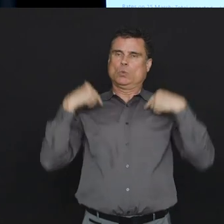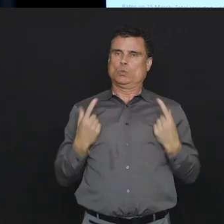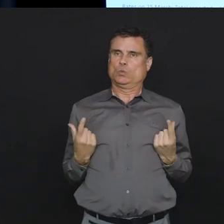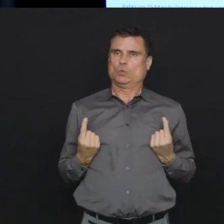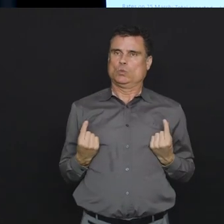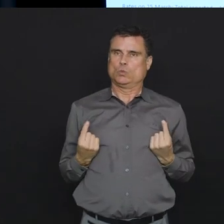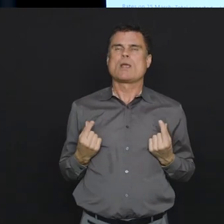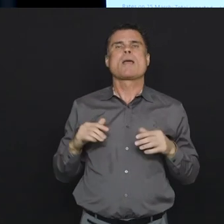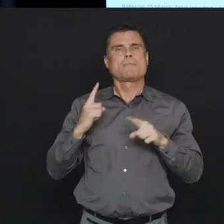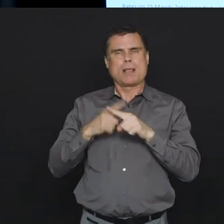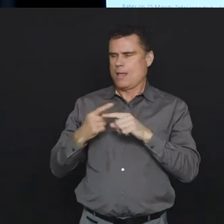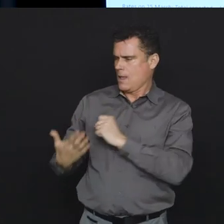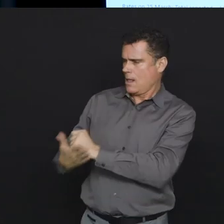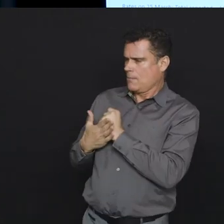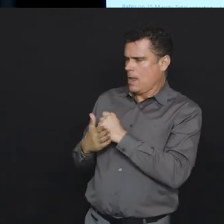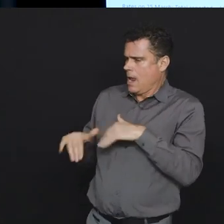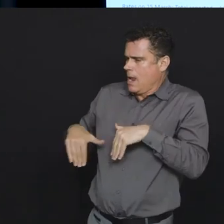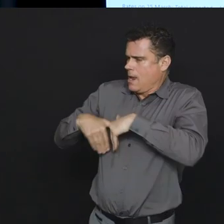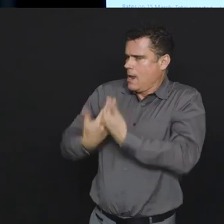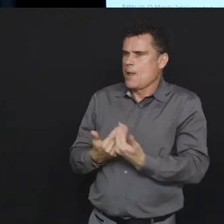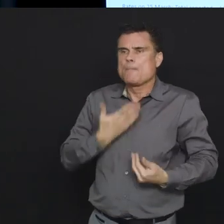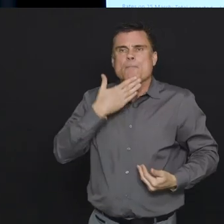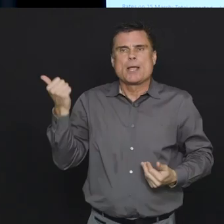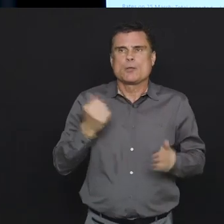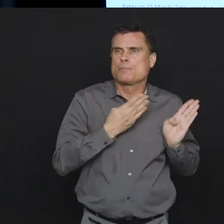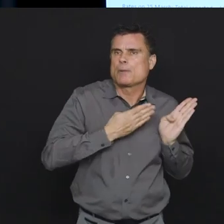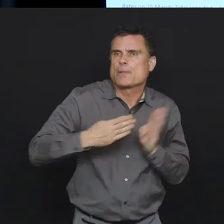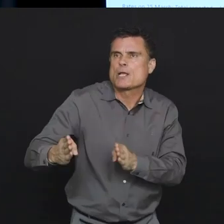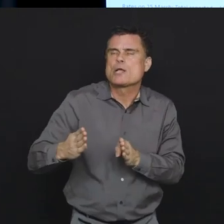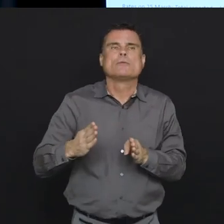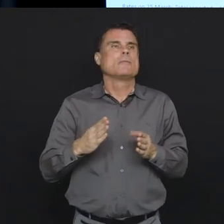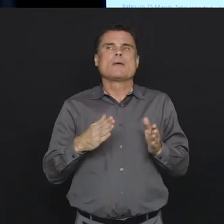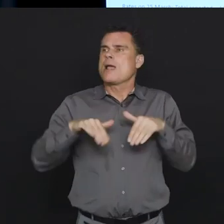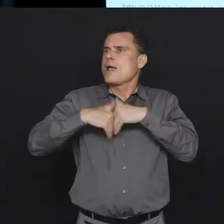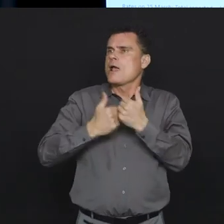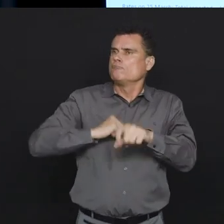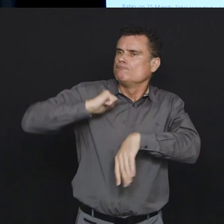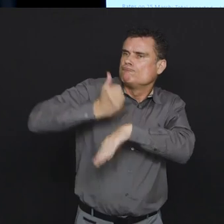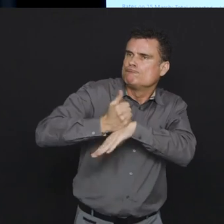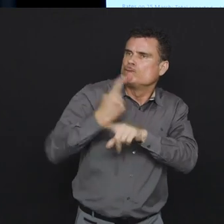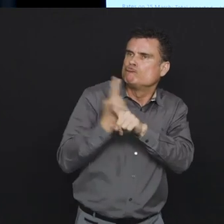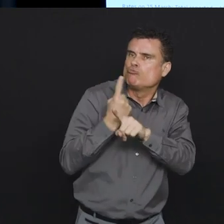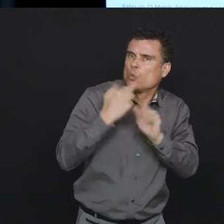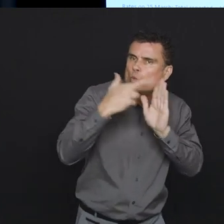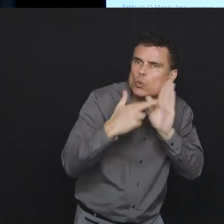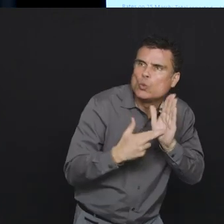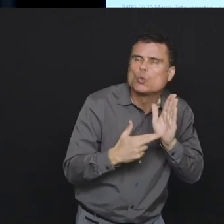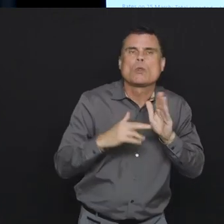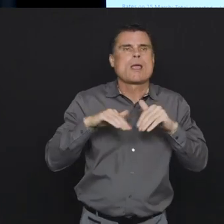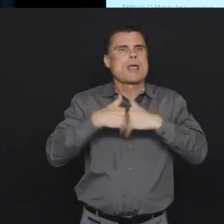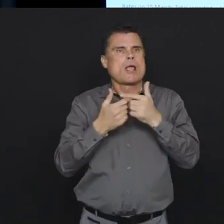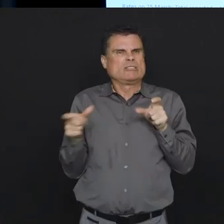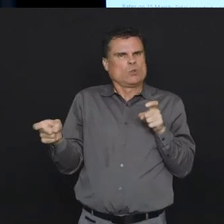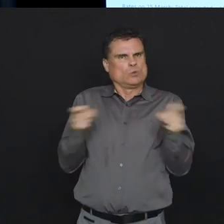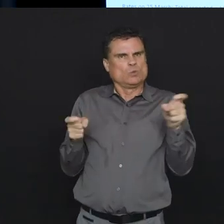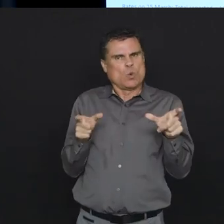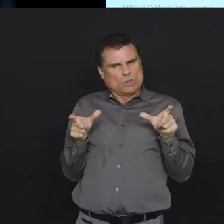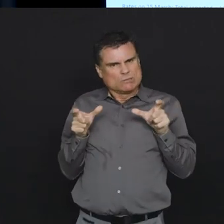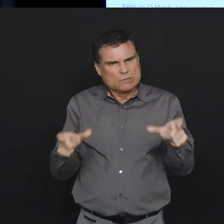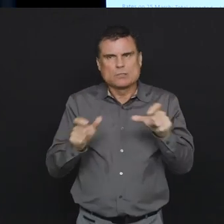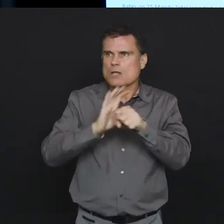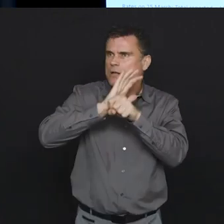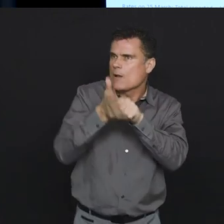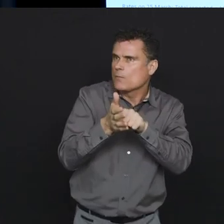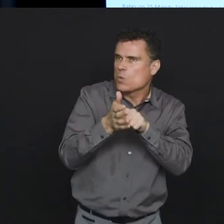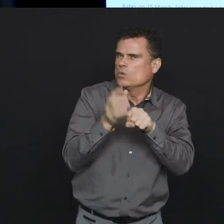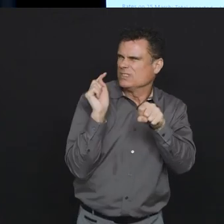that we can all get around and understand and understand how we might be able to respond to our